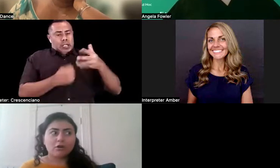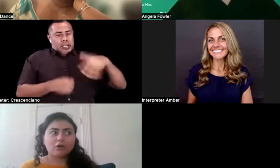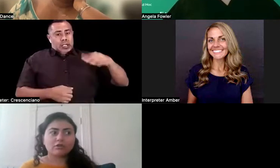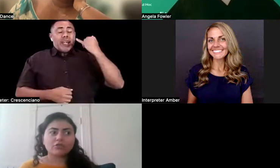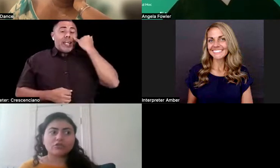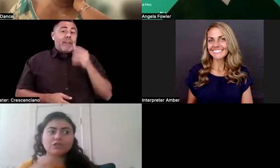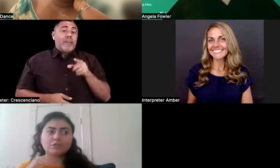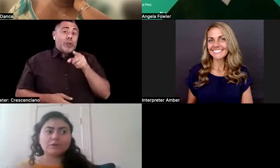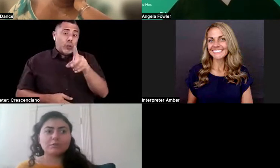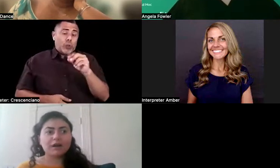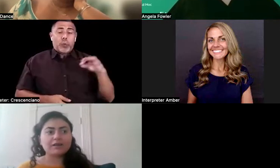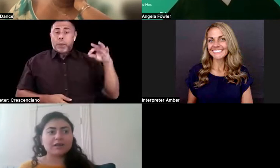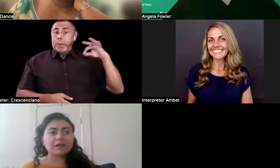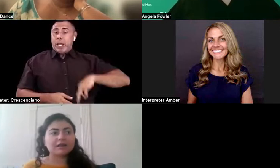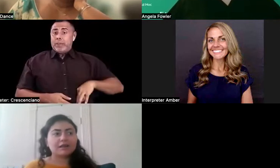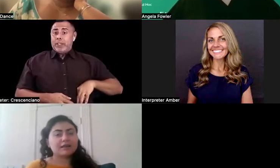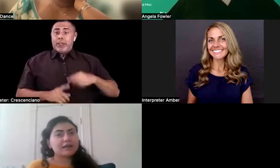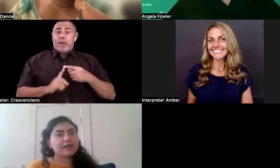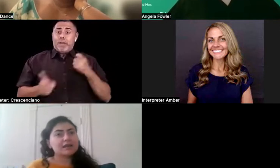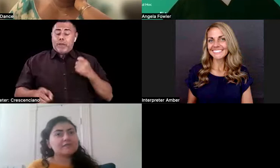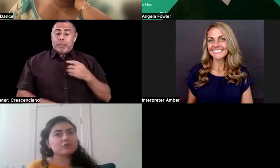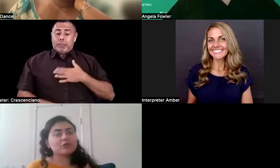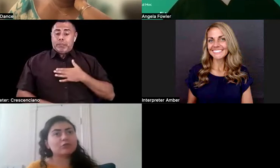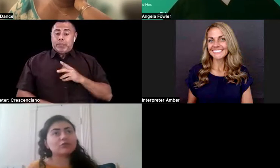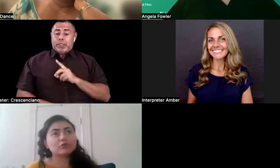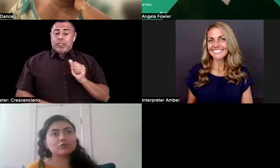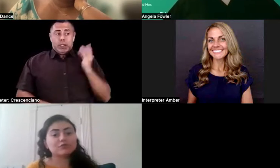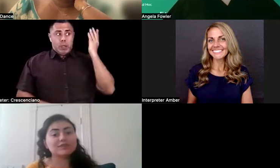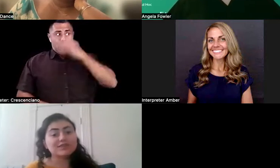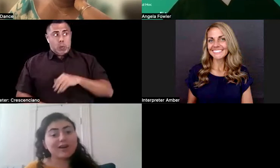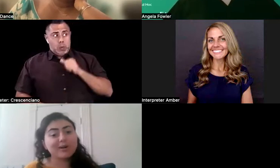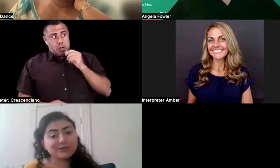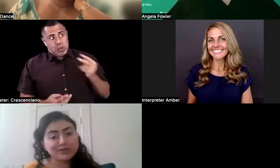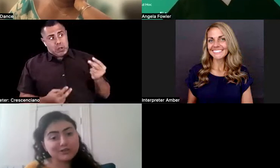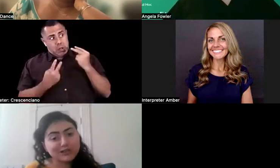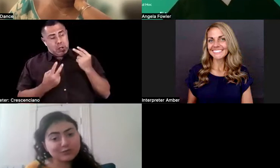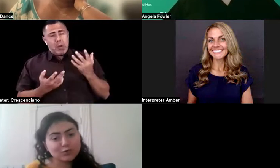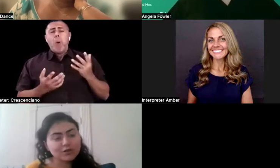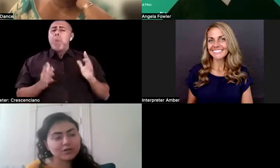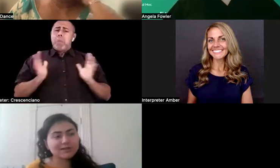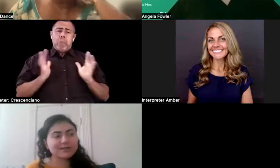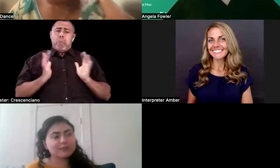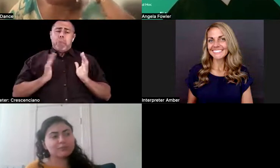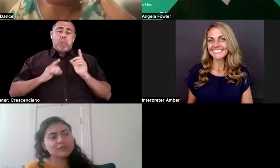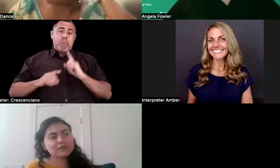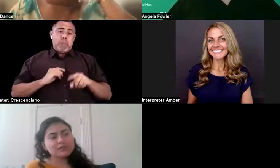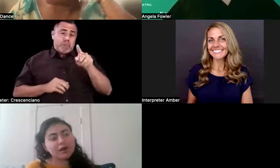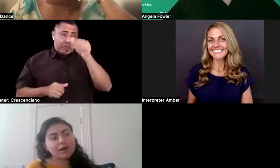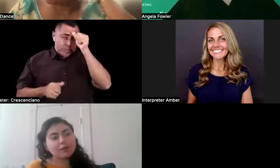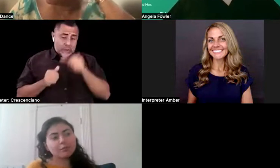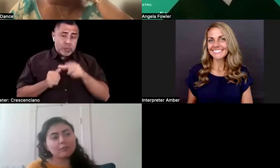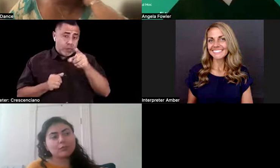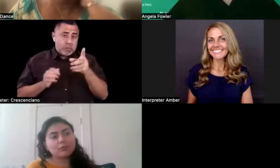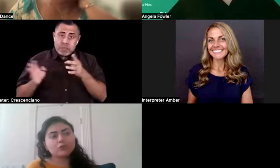So just keep in mind that like, if you're not going to use any accommodations at work, bringing